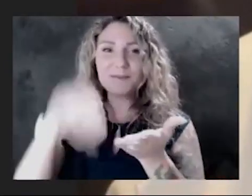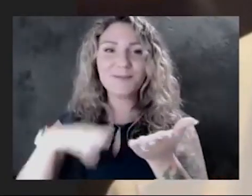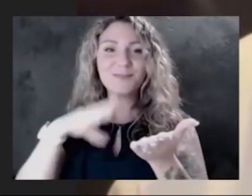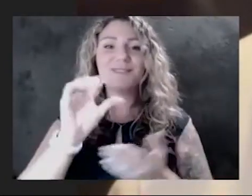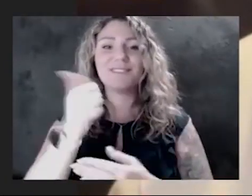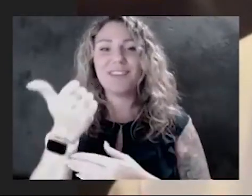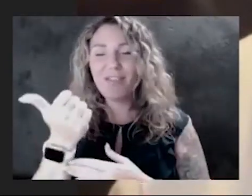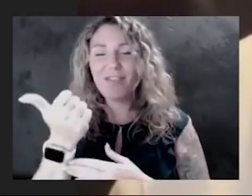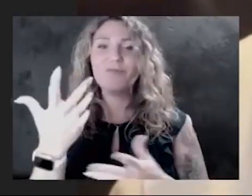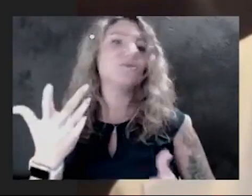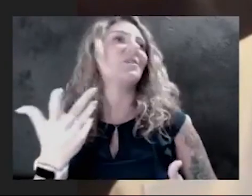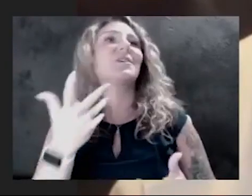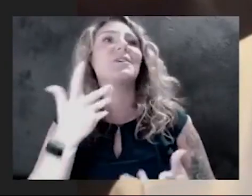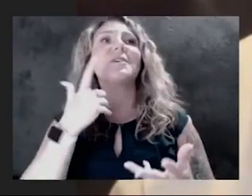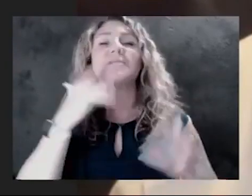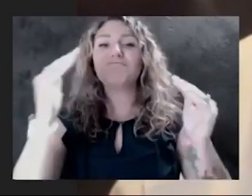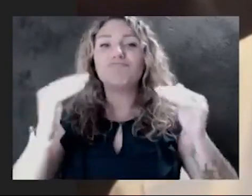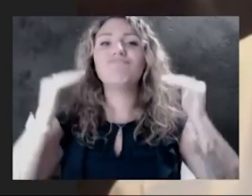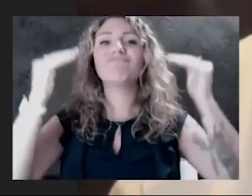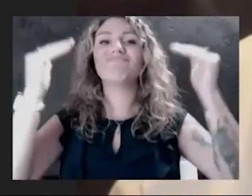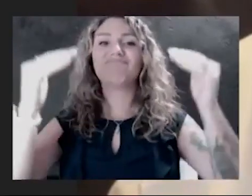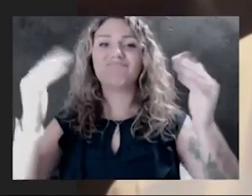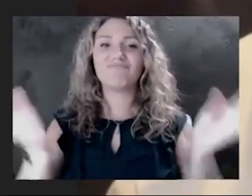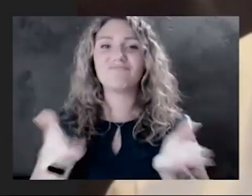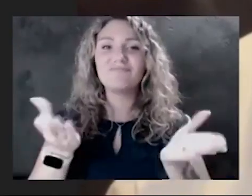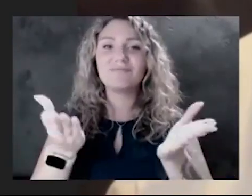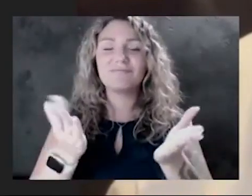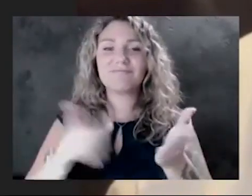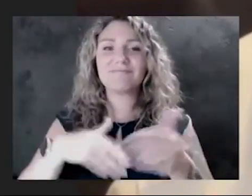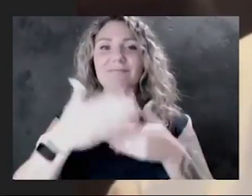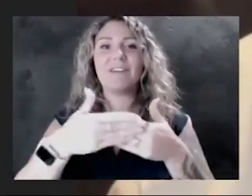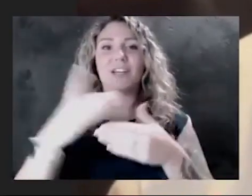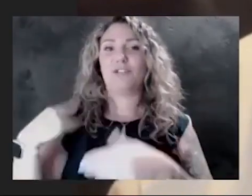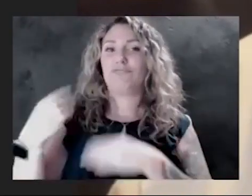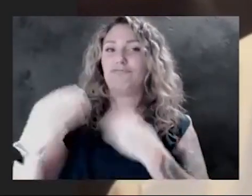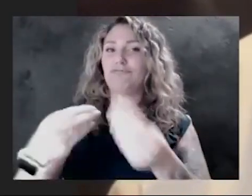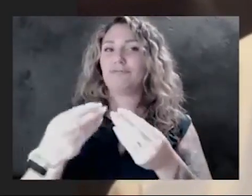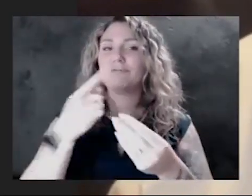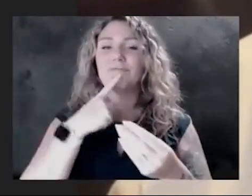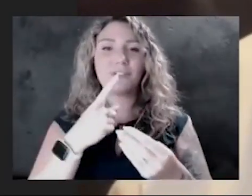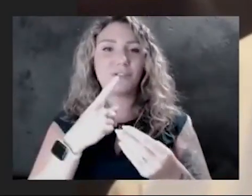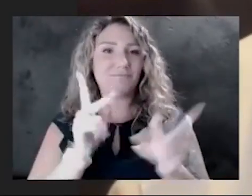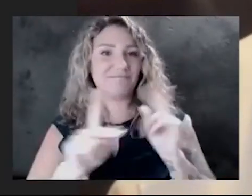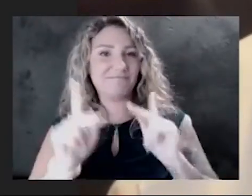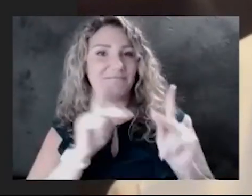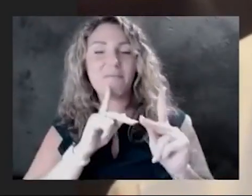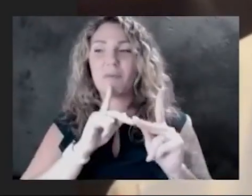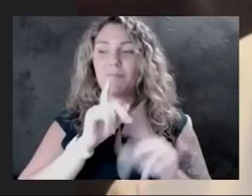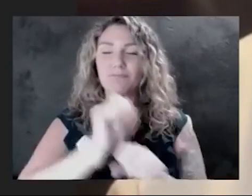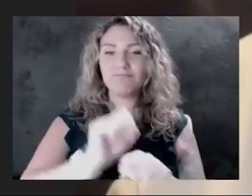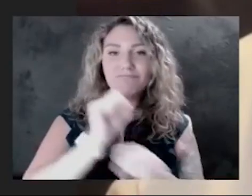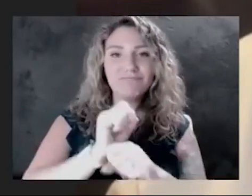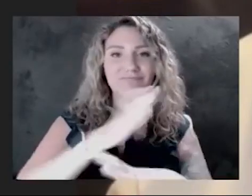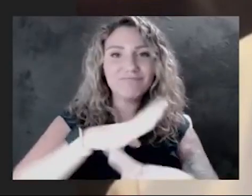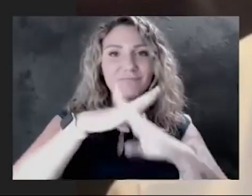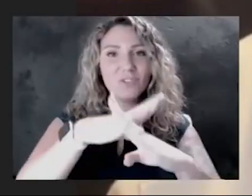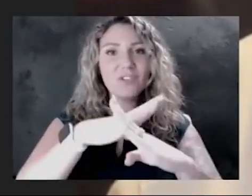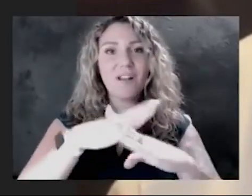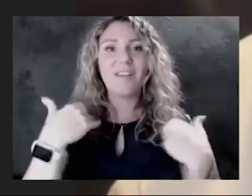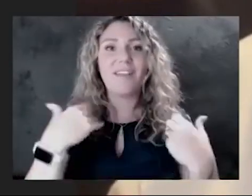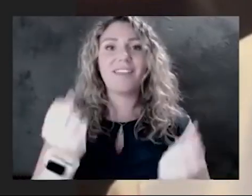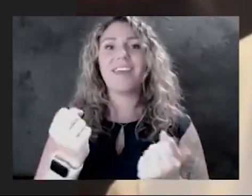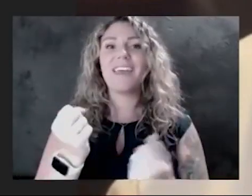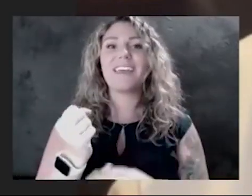kind of raise the next generation of folks that can work to protect the public's health. So I've joined Kansas City University